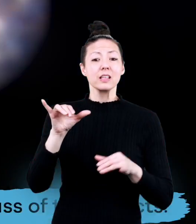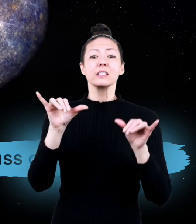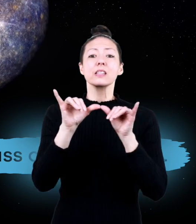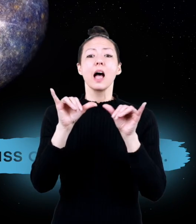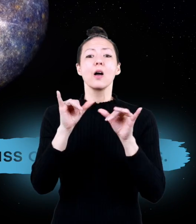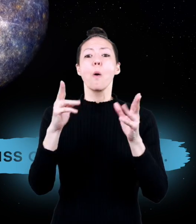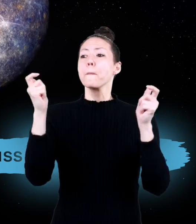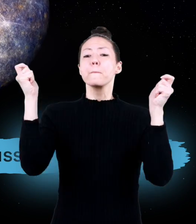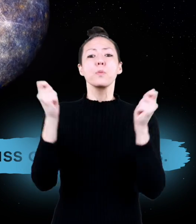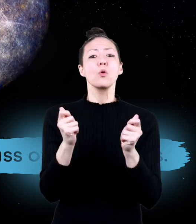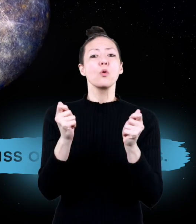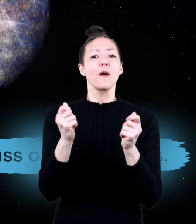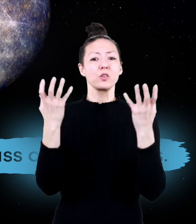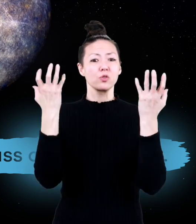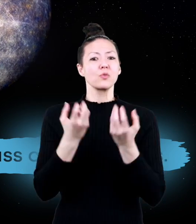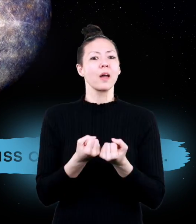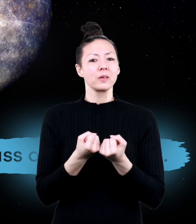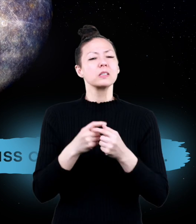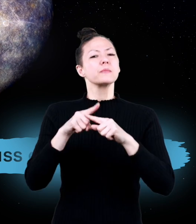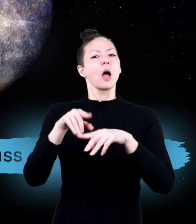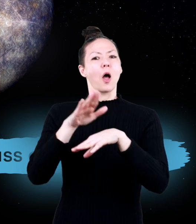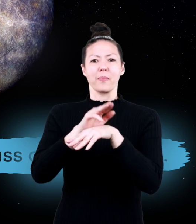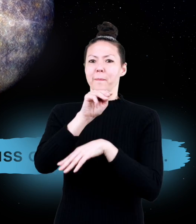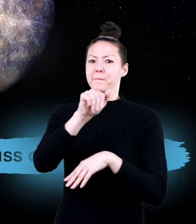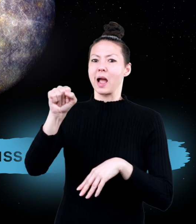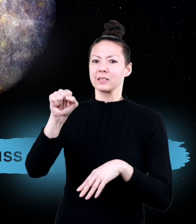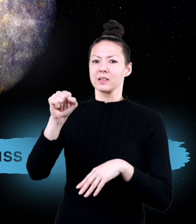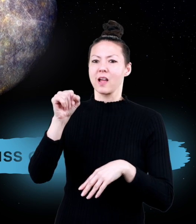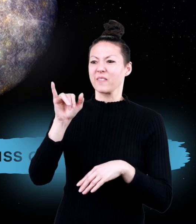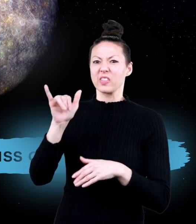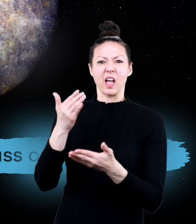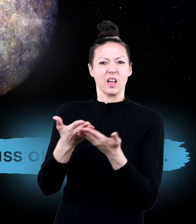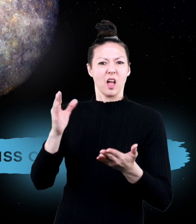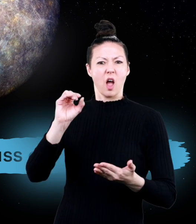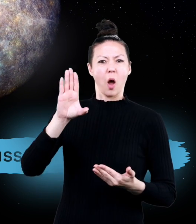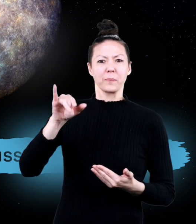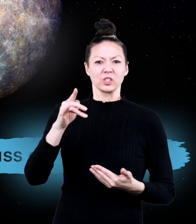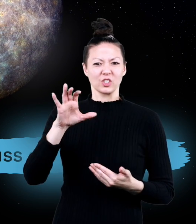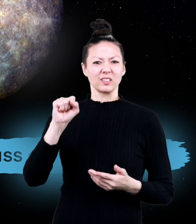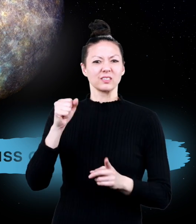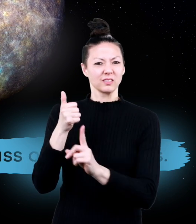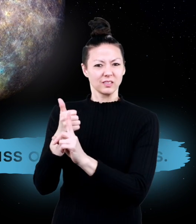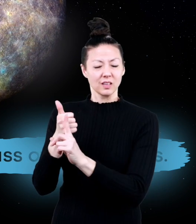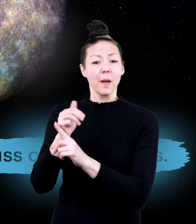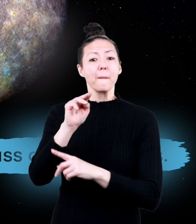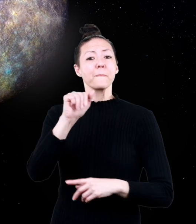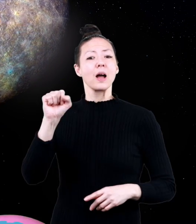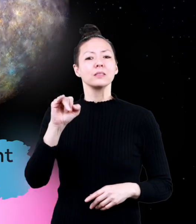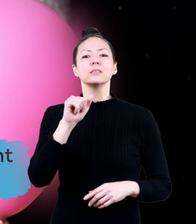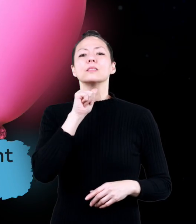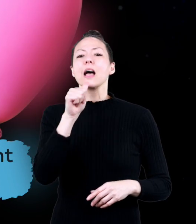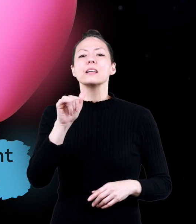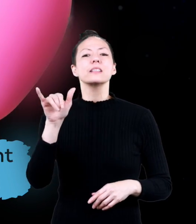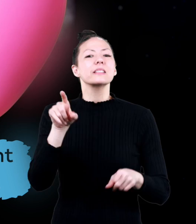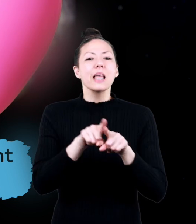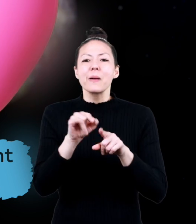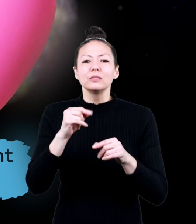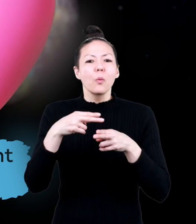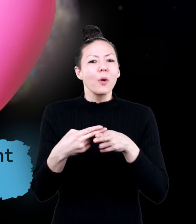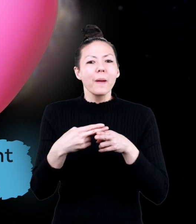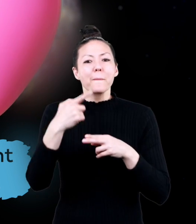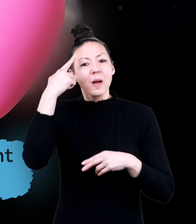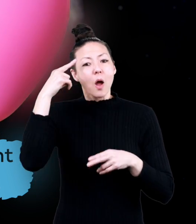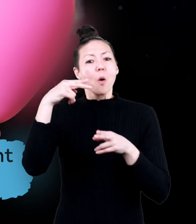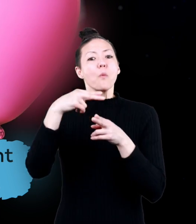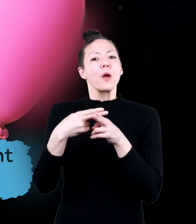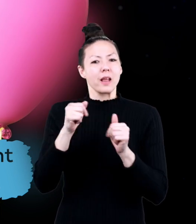The size, or pull, of gravity depends on the mass of the objects. Mass is not the